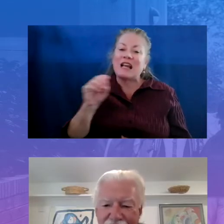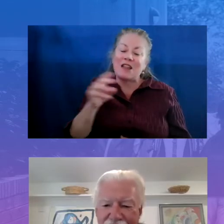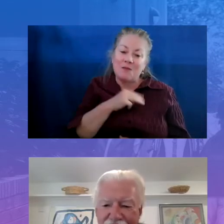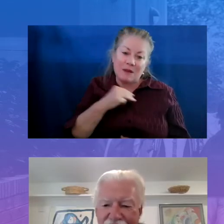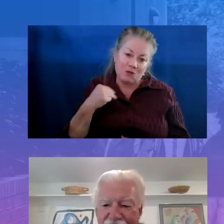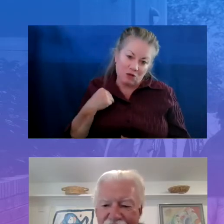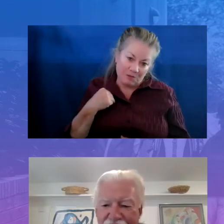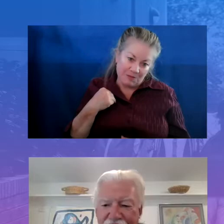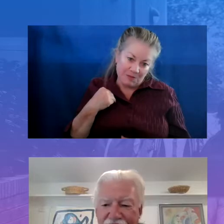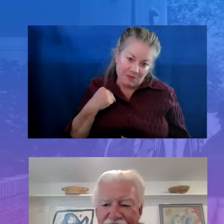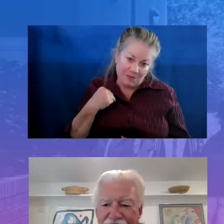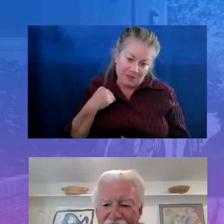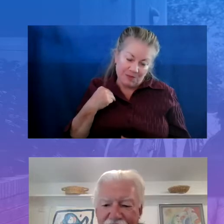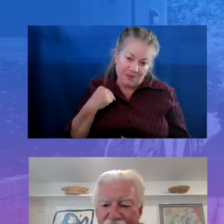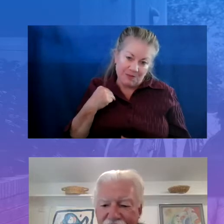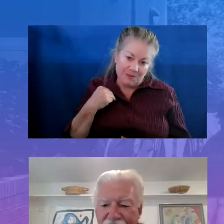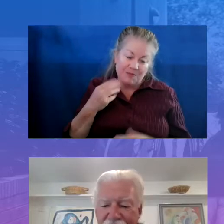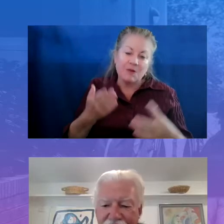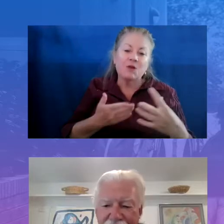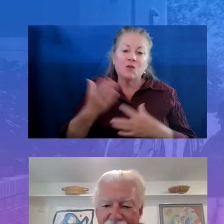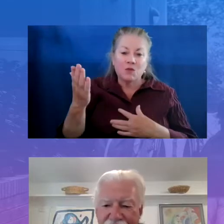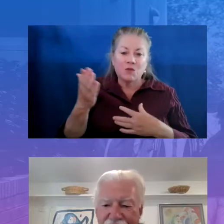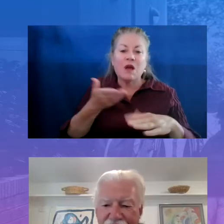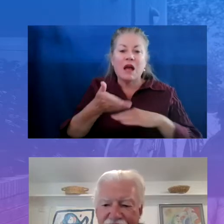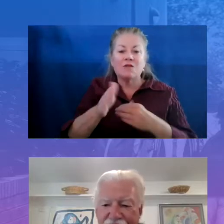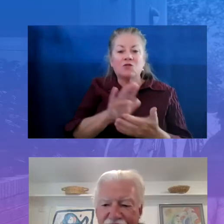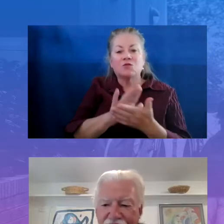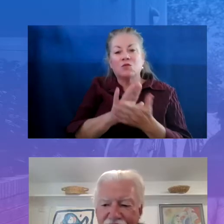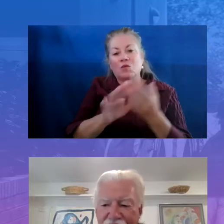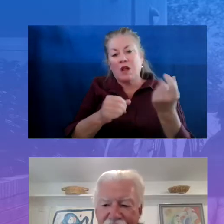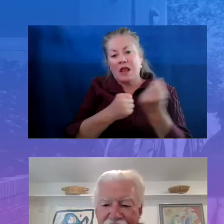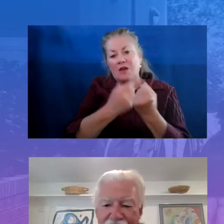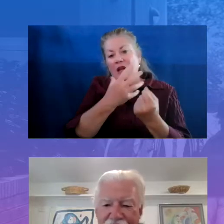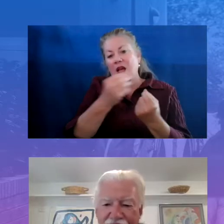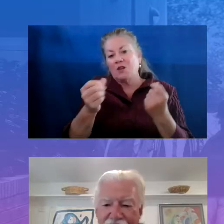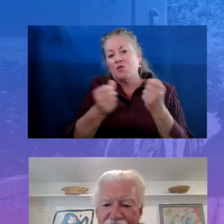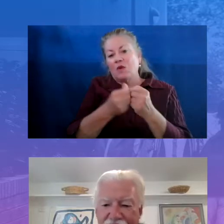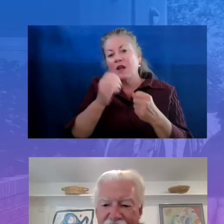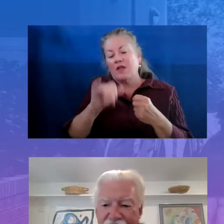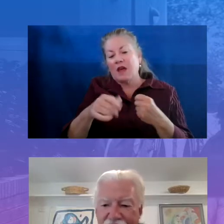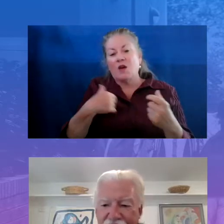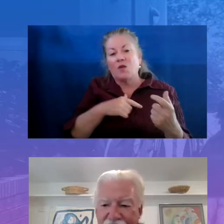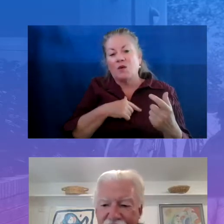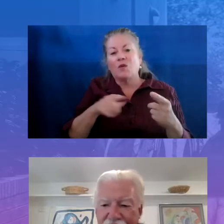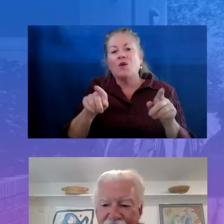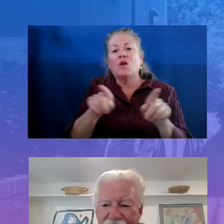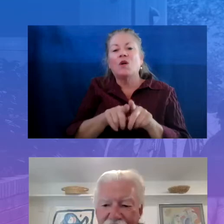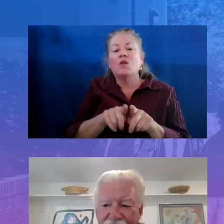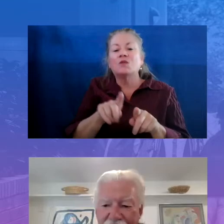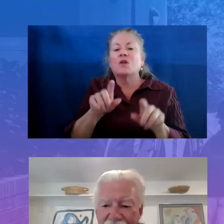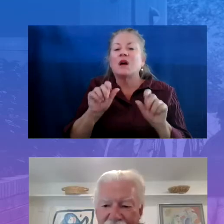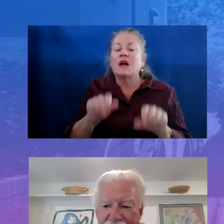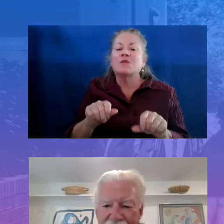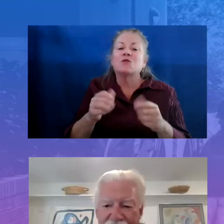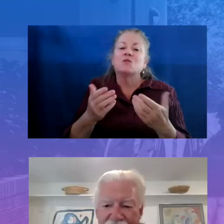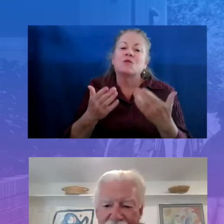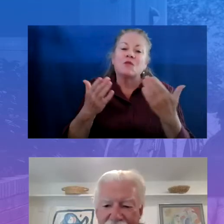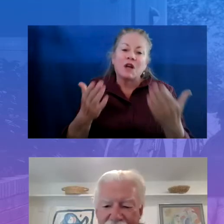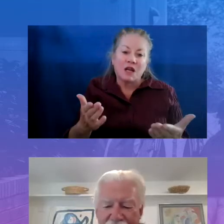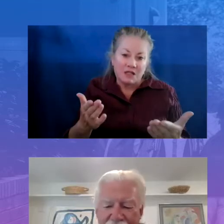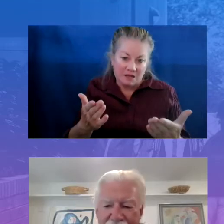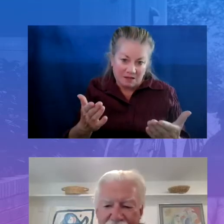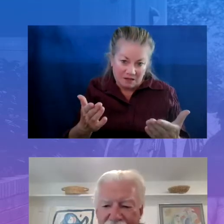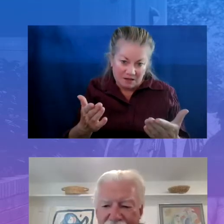through the After-School Alliance. And with that, we were also able to just provide, you know, training and